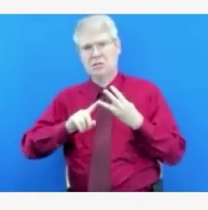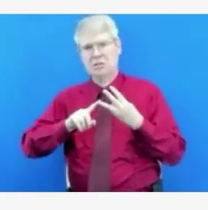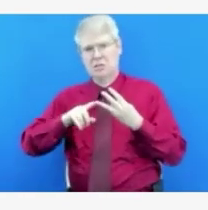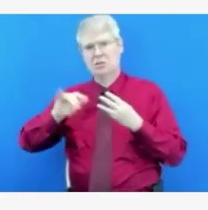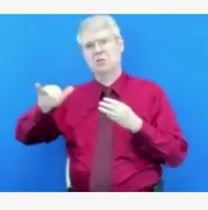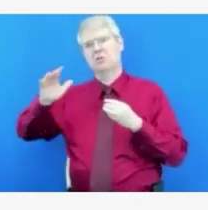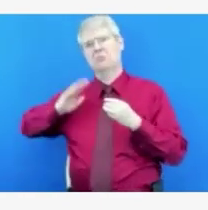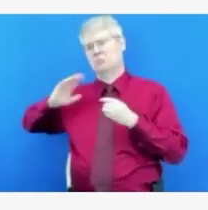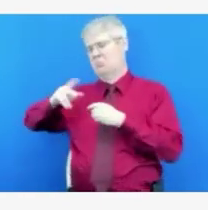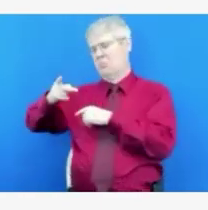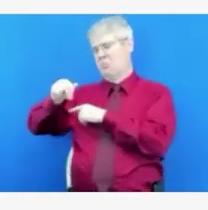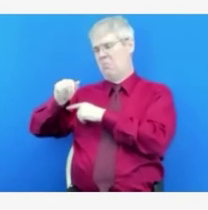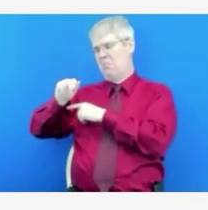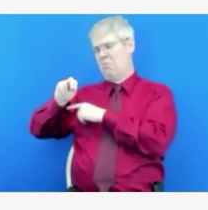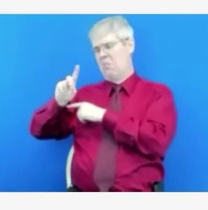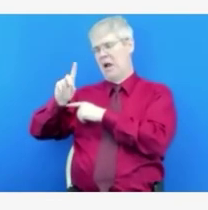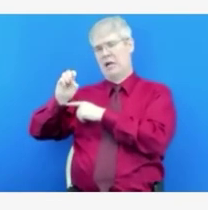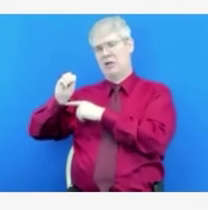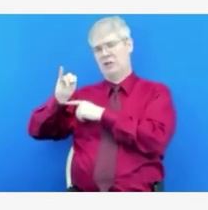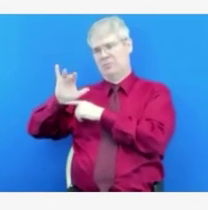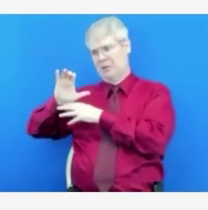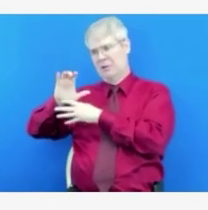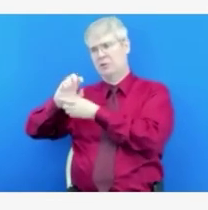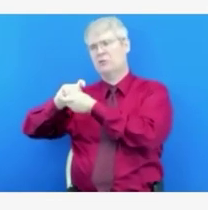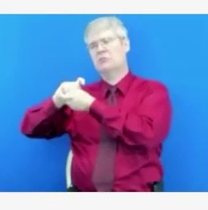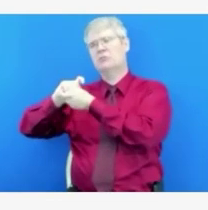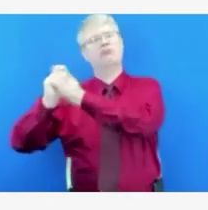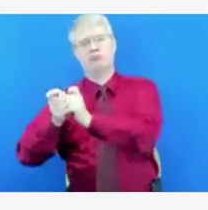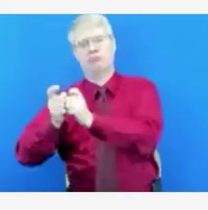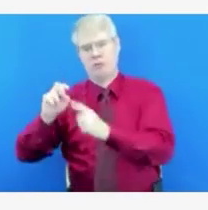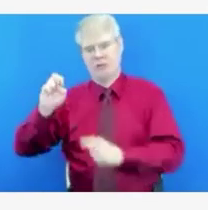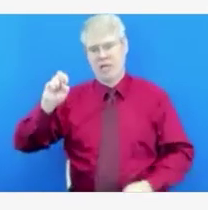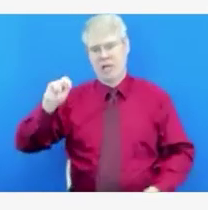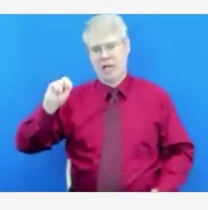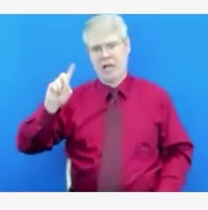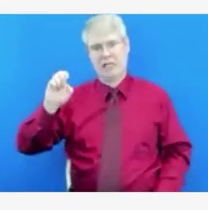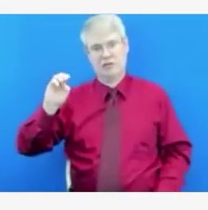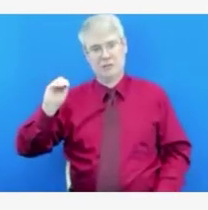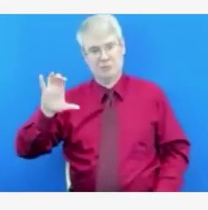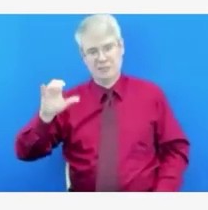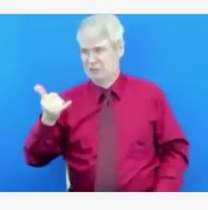might present? That's a great Dr. Hahn question.